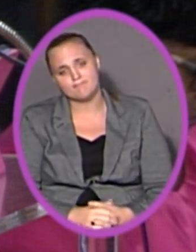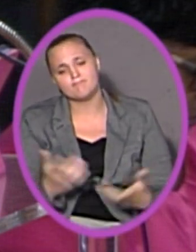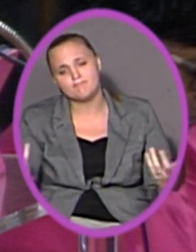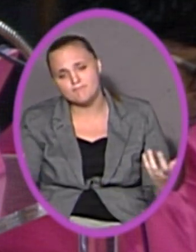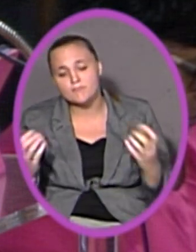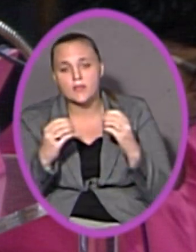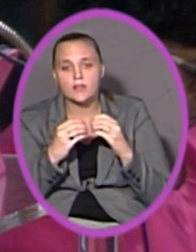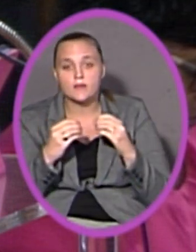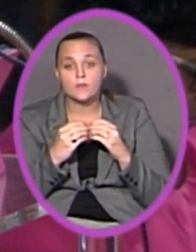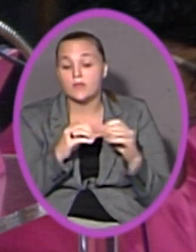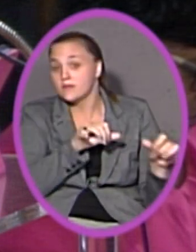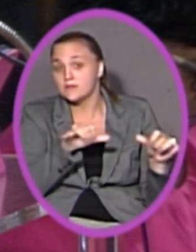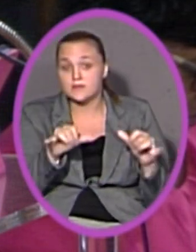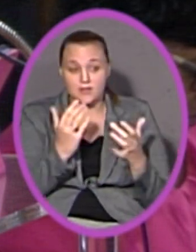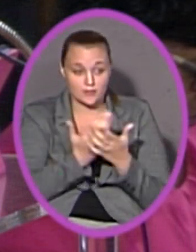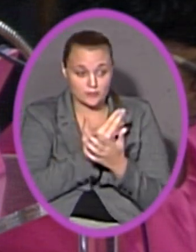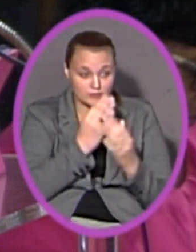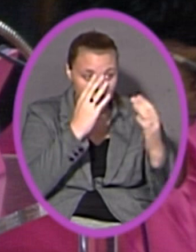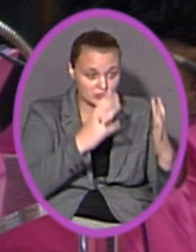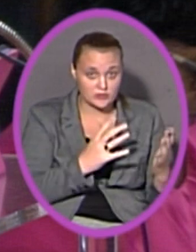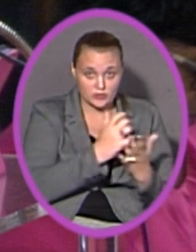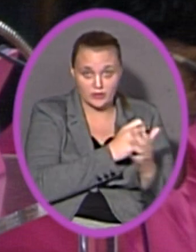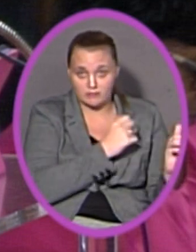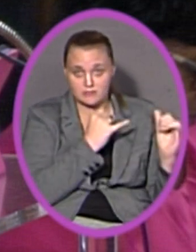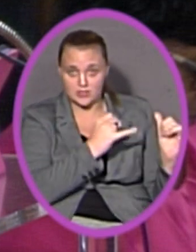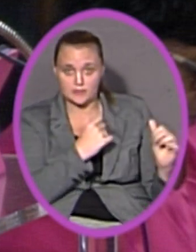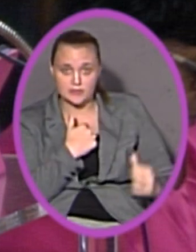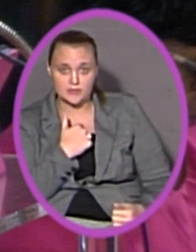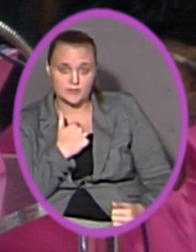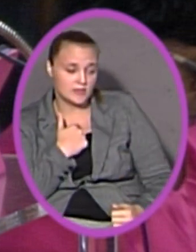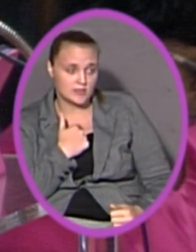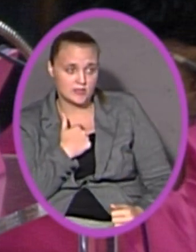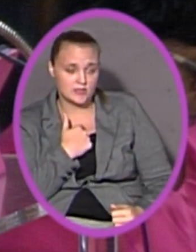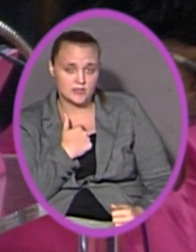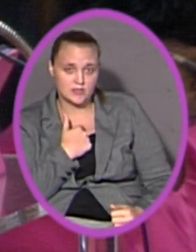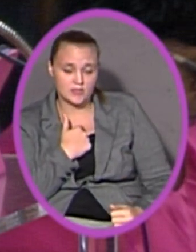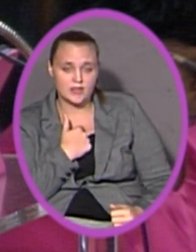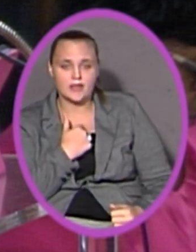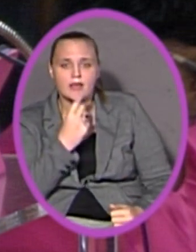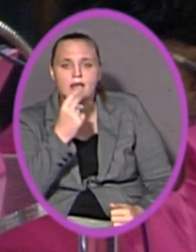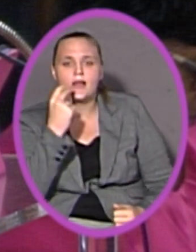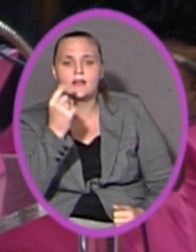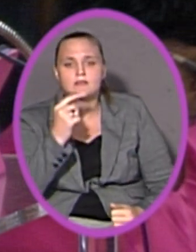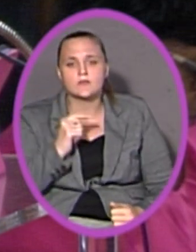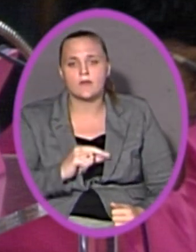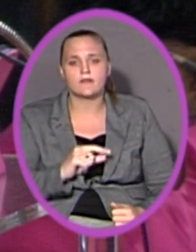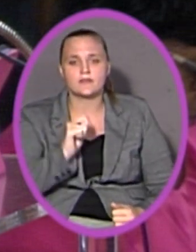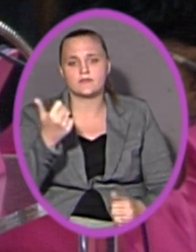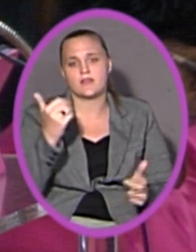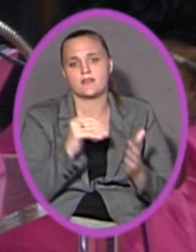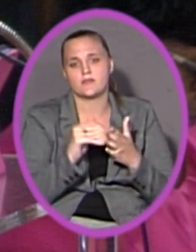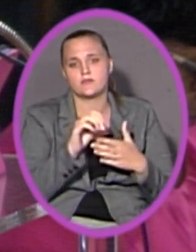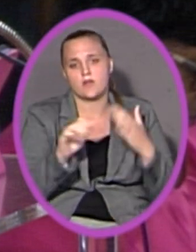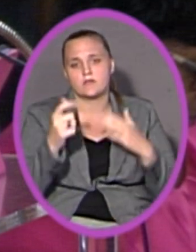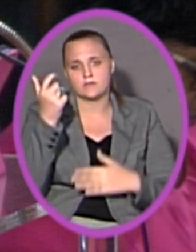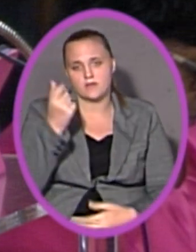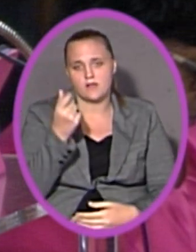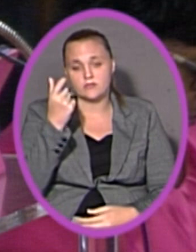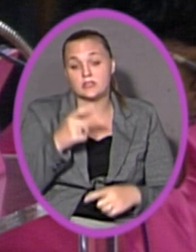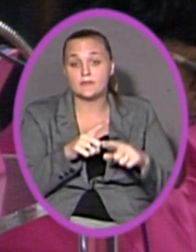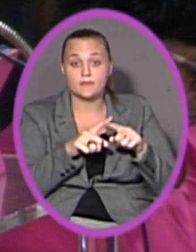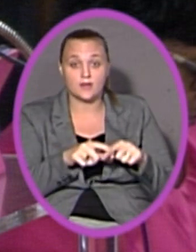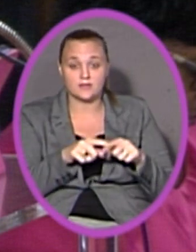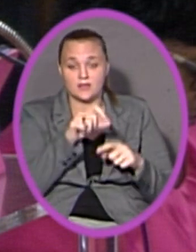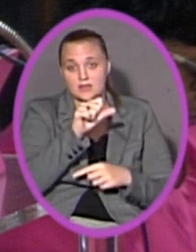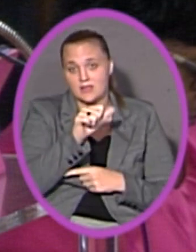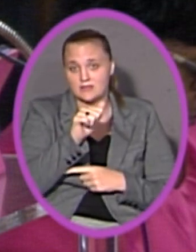same new teacher earning just about what I do instantly qualifies for a $10,000 scholarship based on